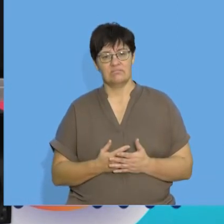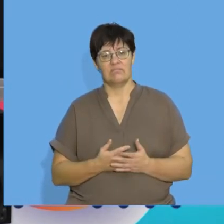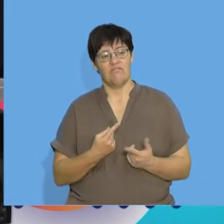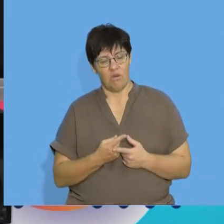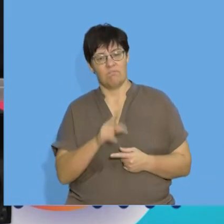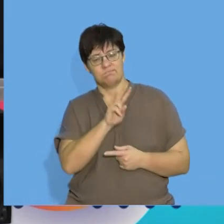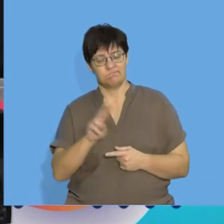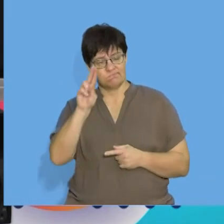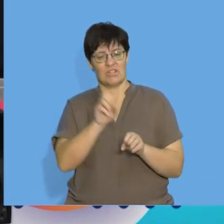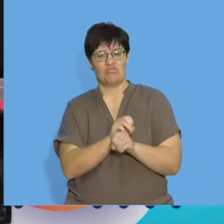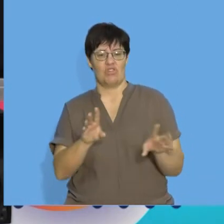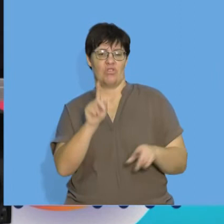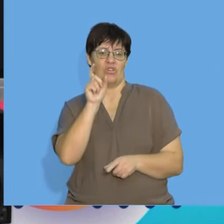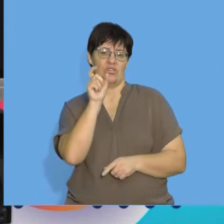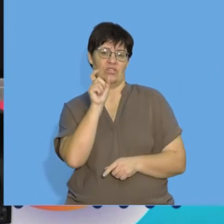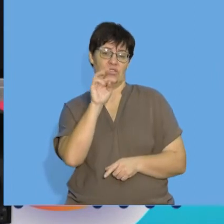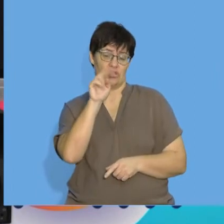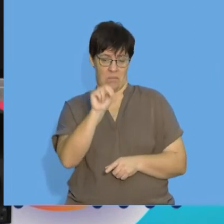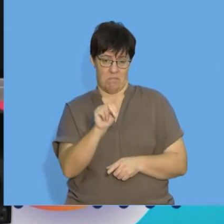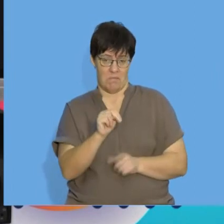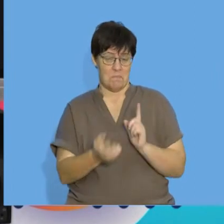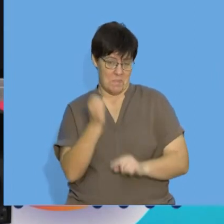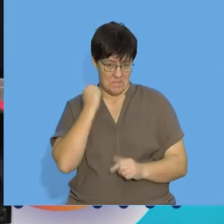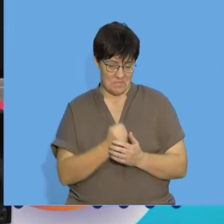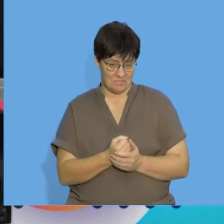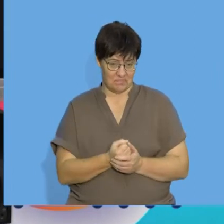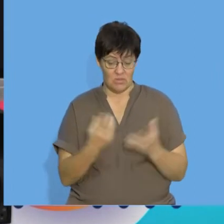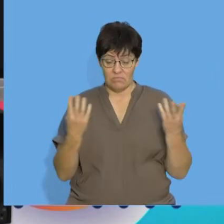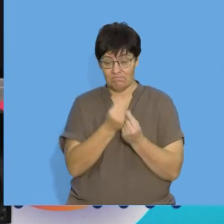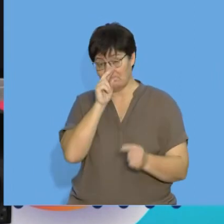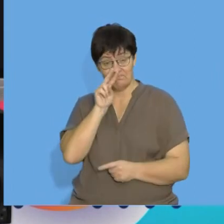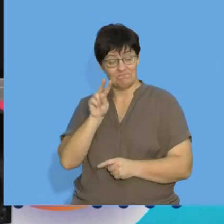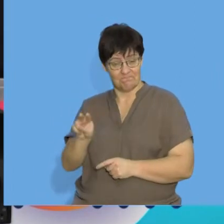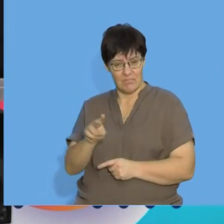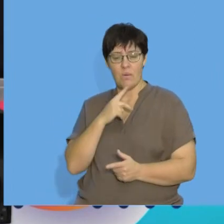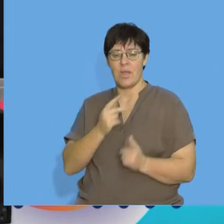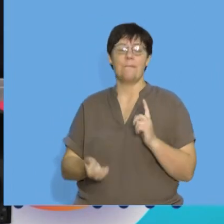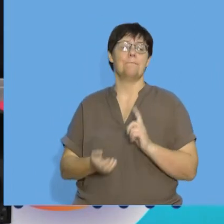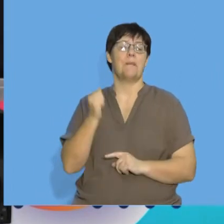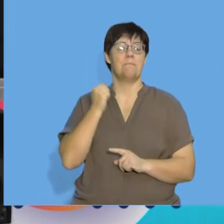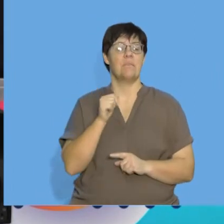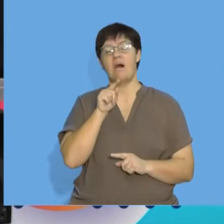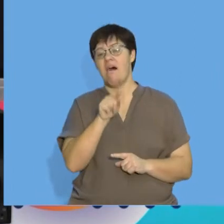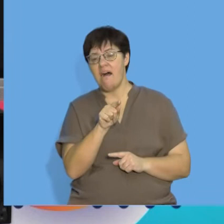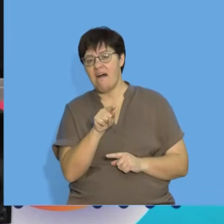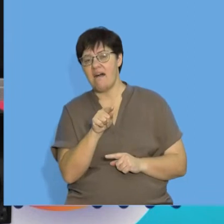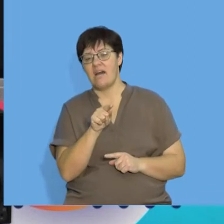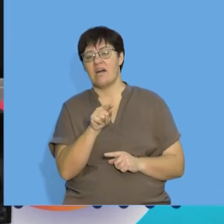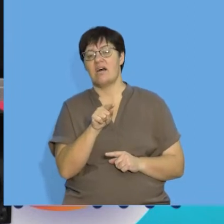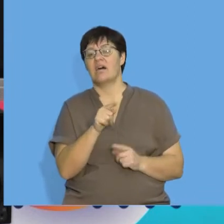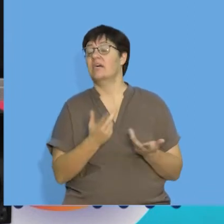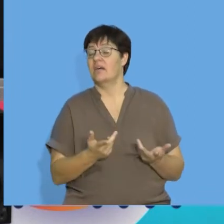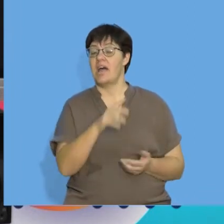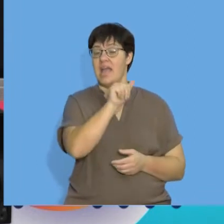quadratic pattern. So, I'm going to ask you to turn your eyes to the screen with me as we determine how we're going to actually find out the values of